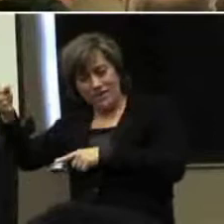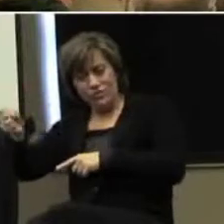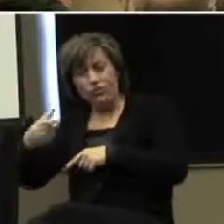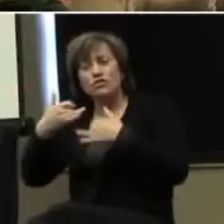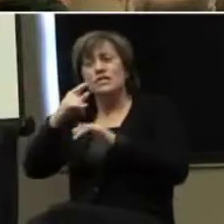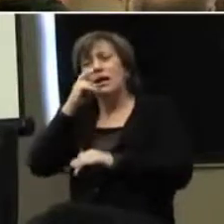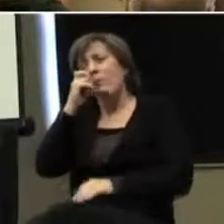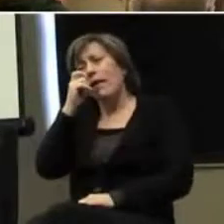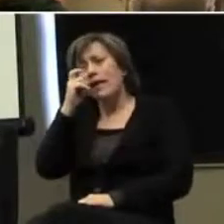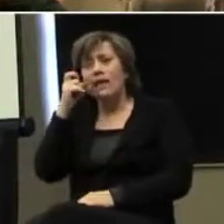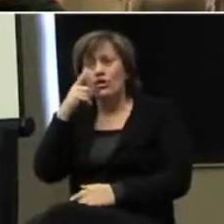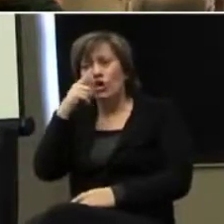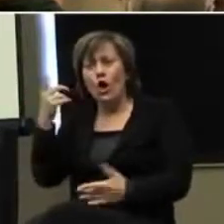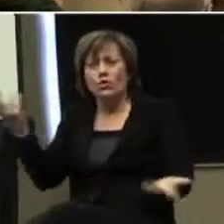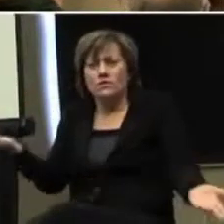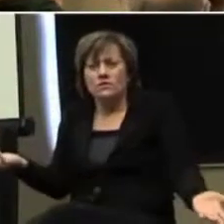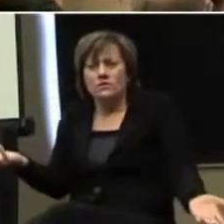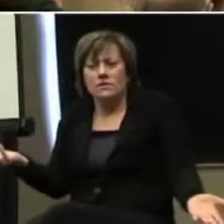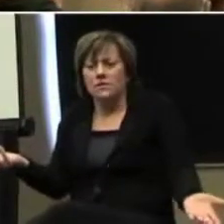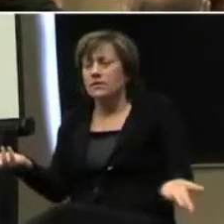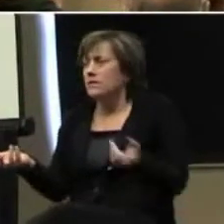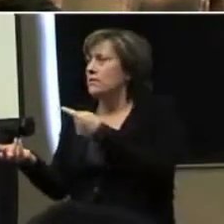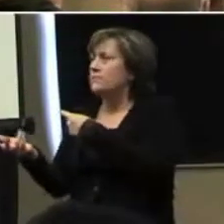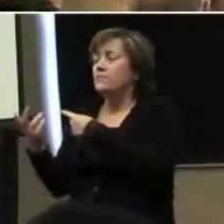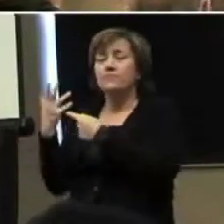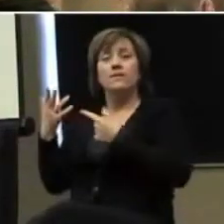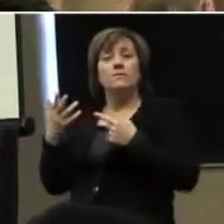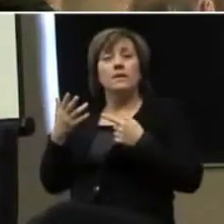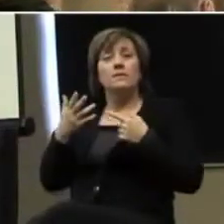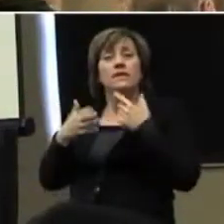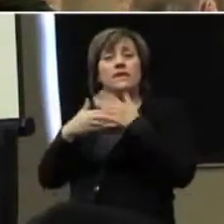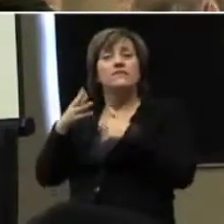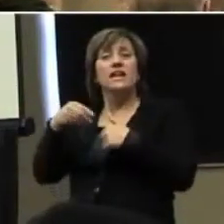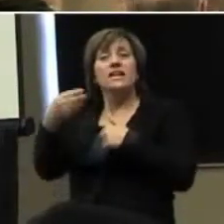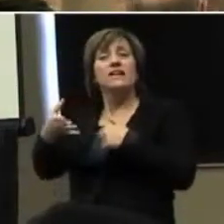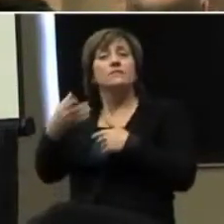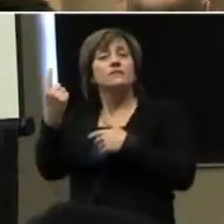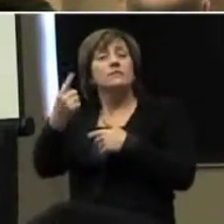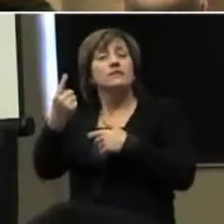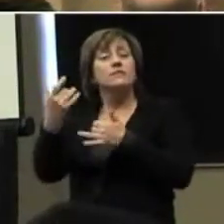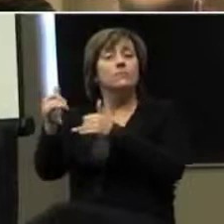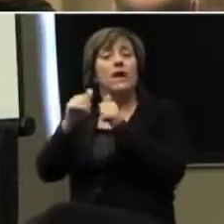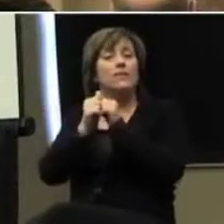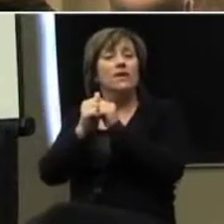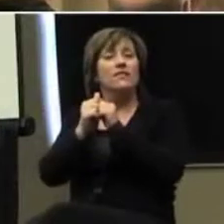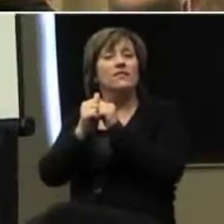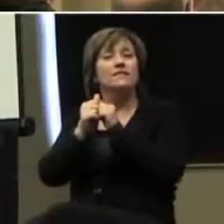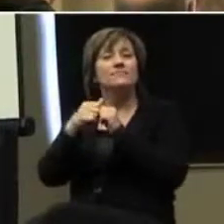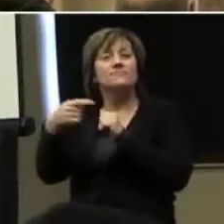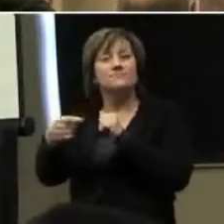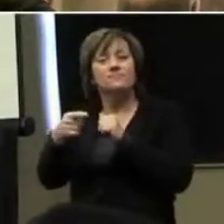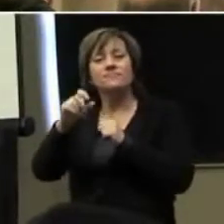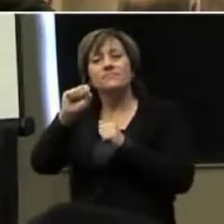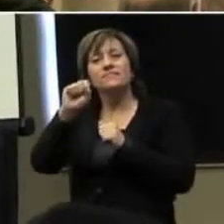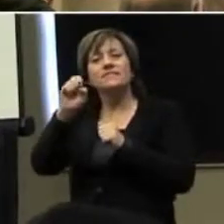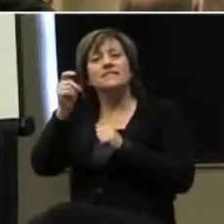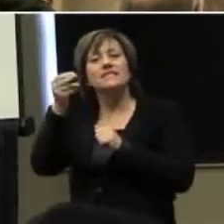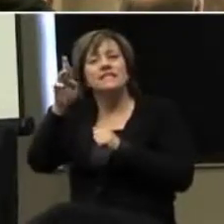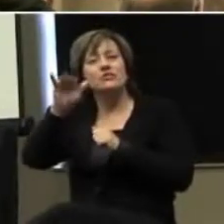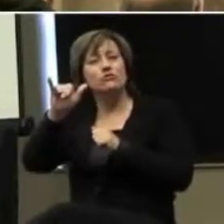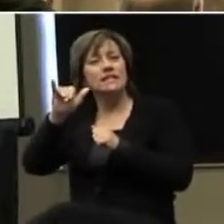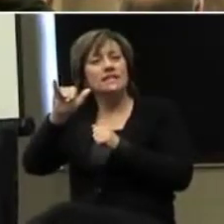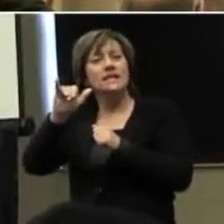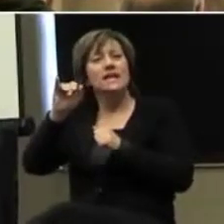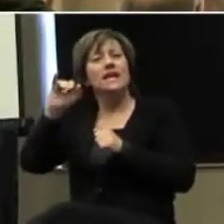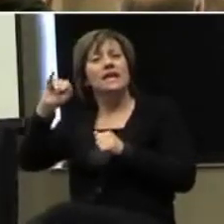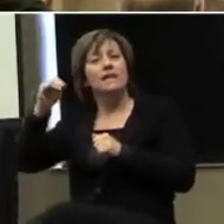and you're still picking your nose. But the bad thing was they were probably well on their way, but if they gave them something to play with, there's something, the sensory input you're getting